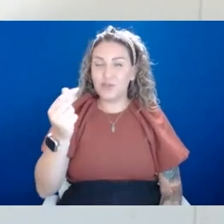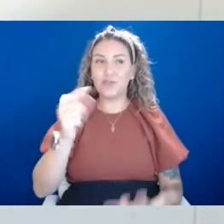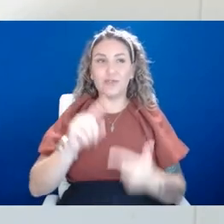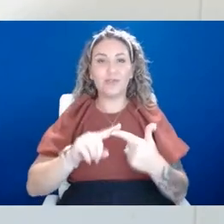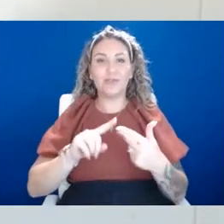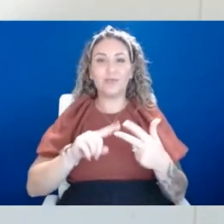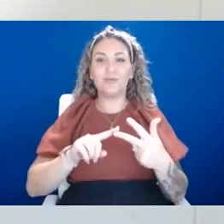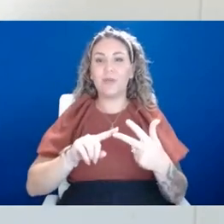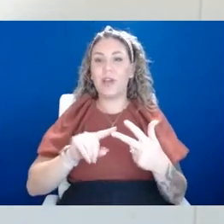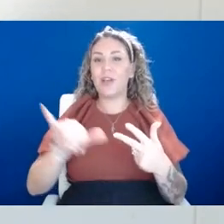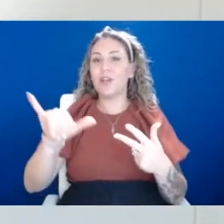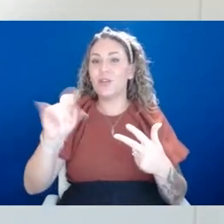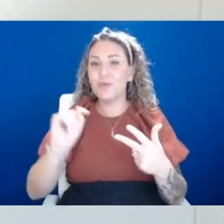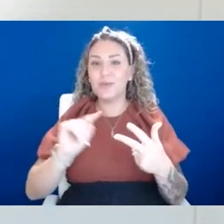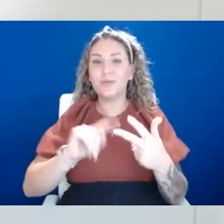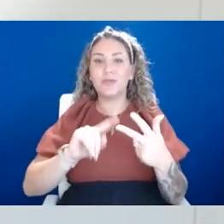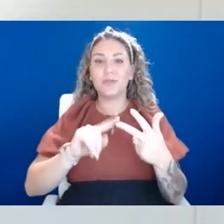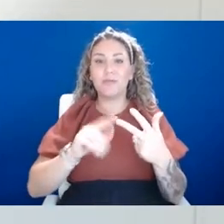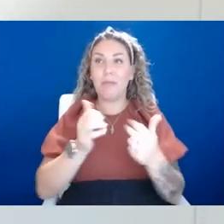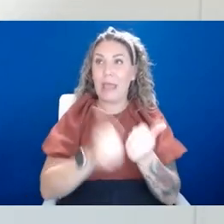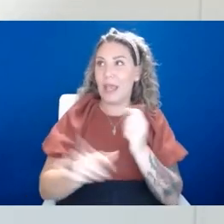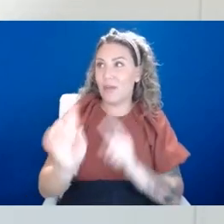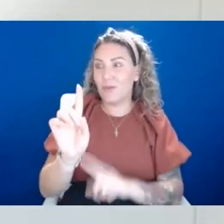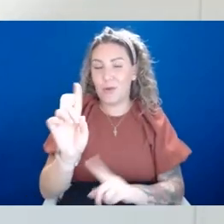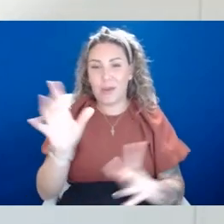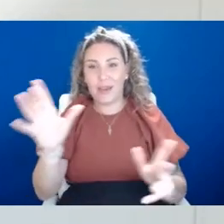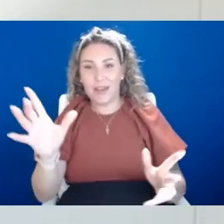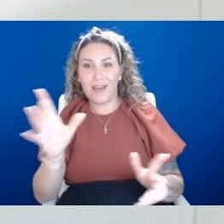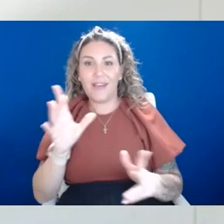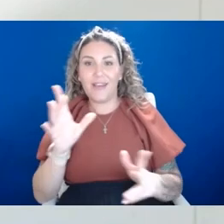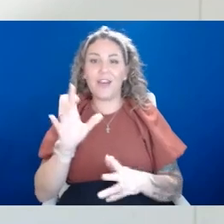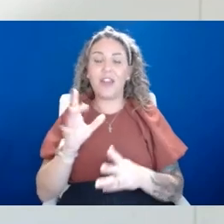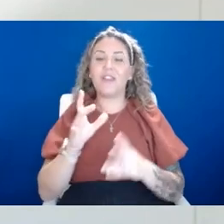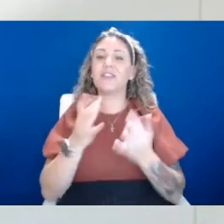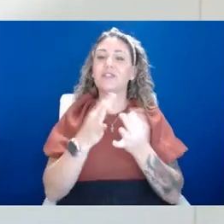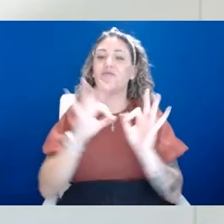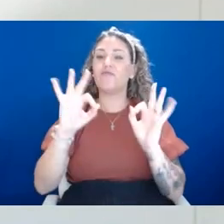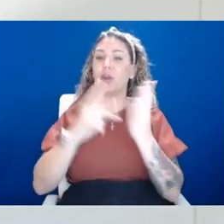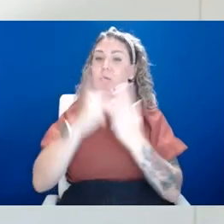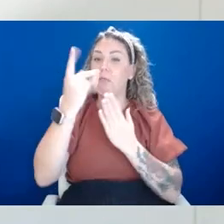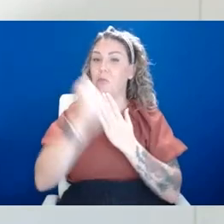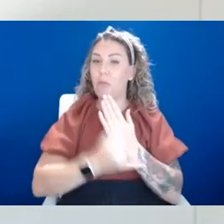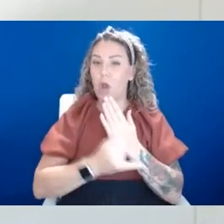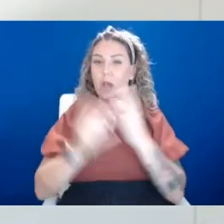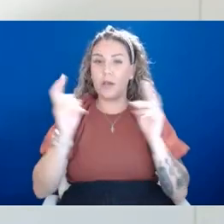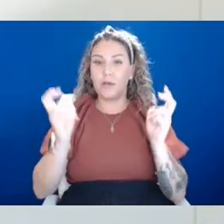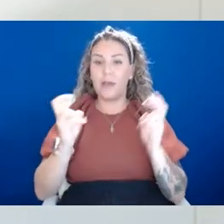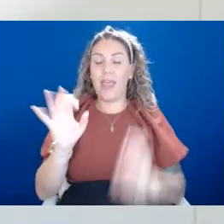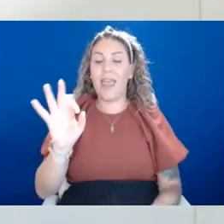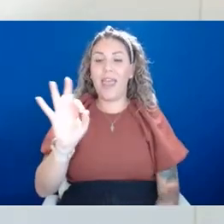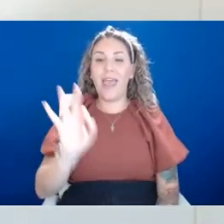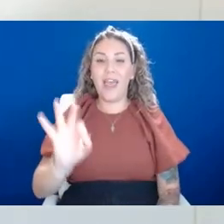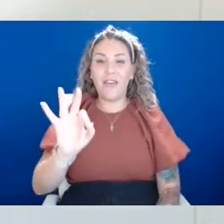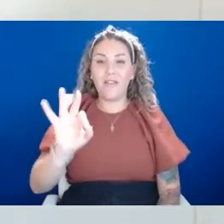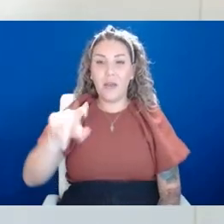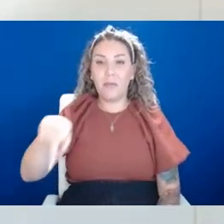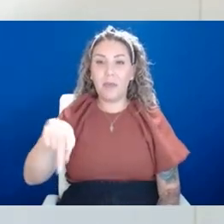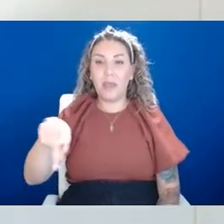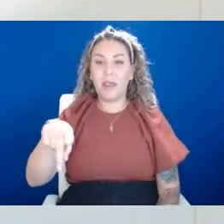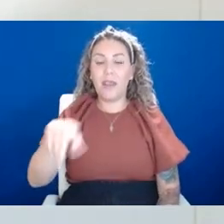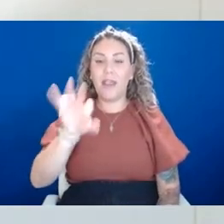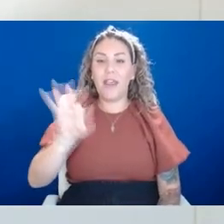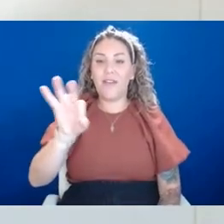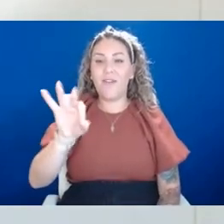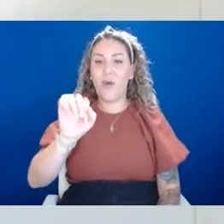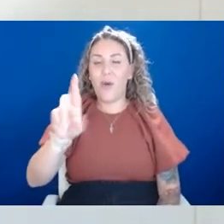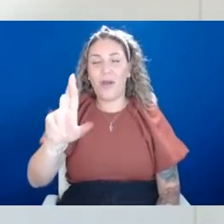YouTube, pretty much everywhere at Freedom Project. And the shortest way that you can find us is FPF or, uh, sorry,